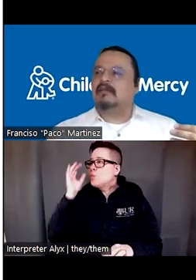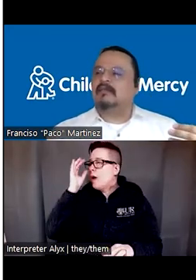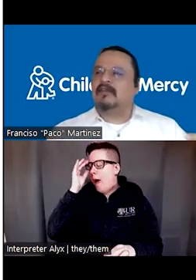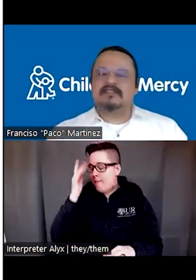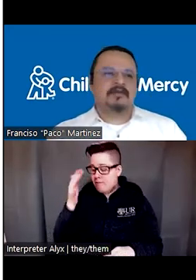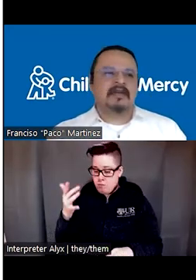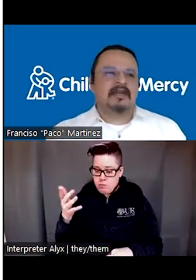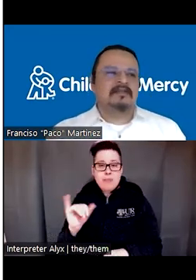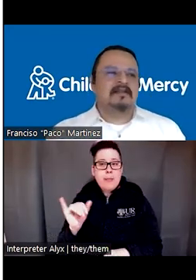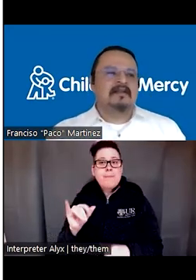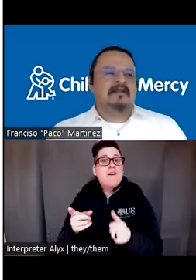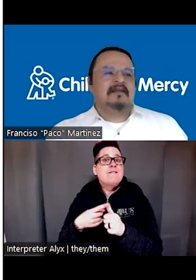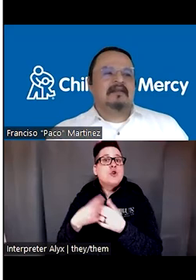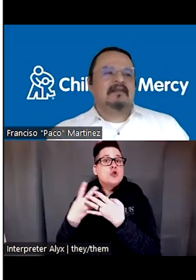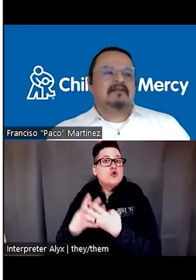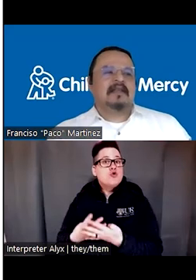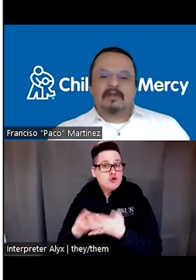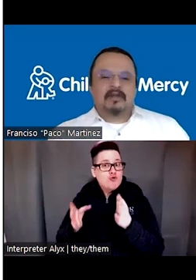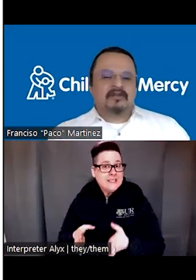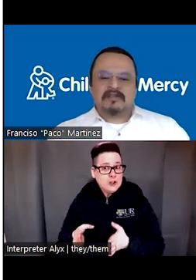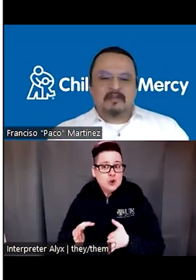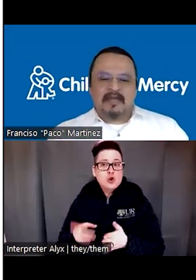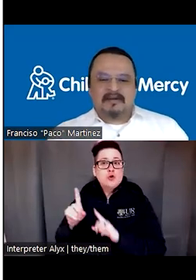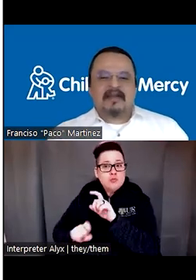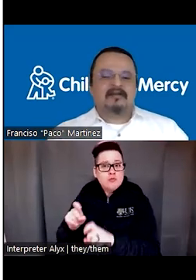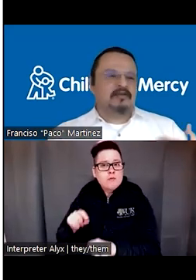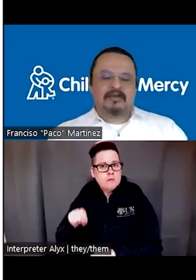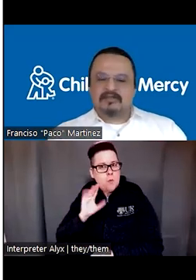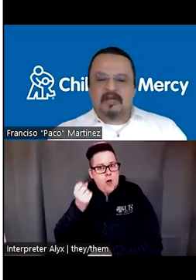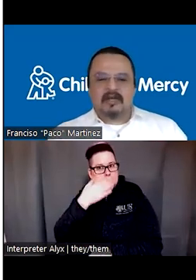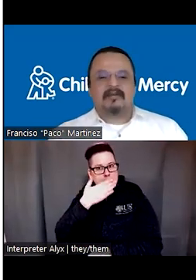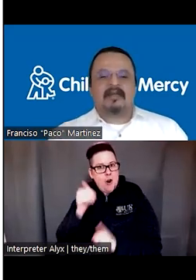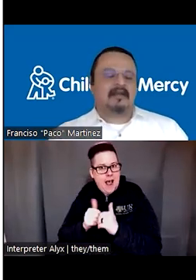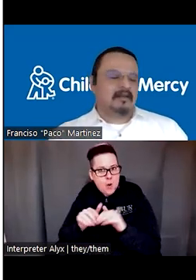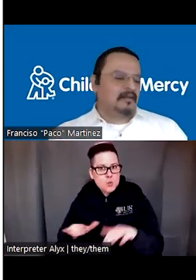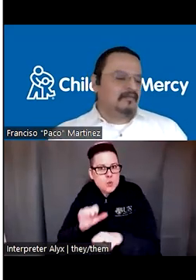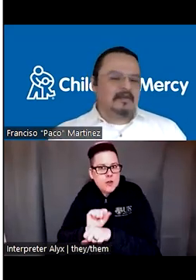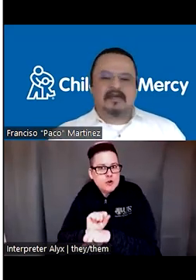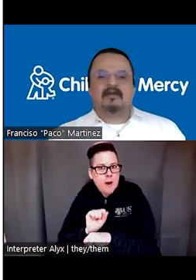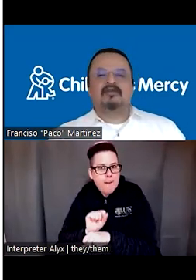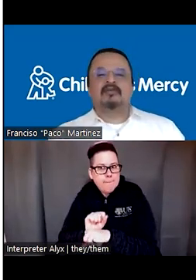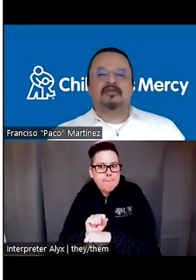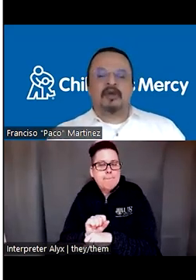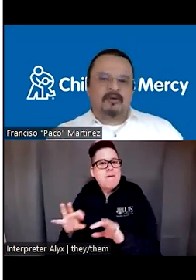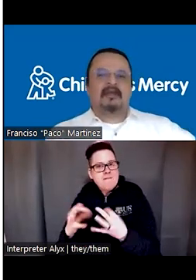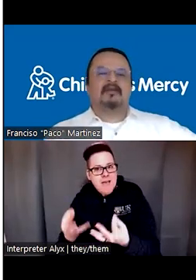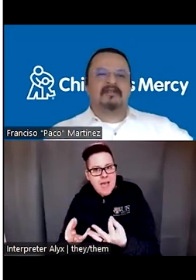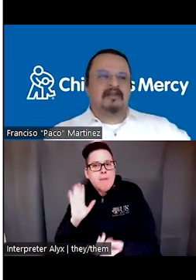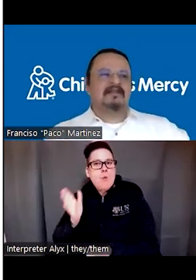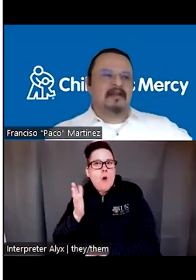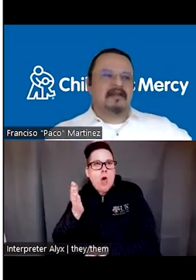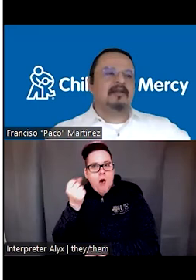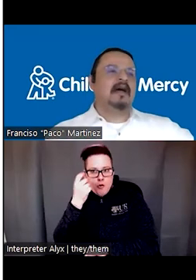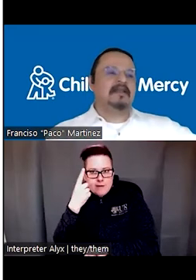the, first screenings, they will understand better how to do their job. The, the, the, families are going to know and